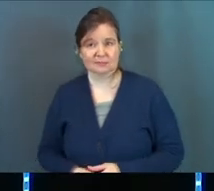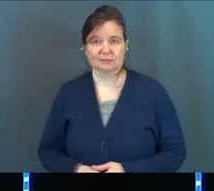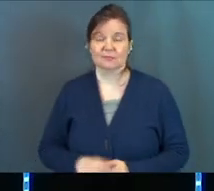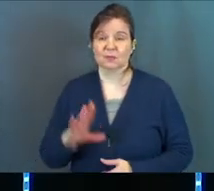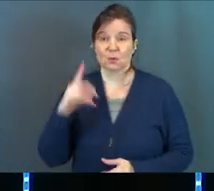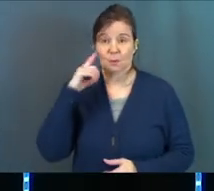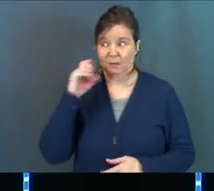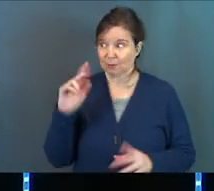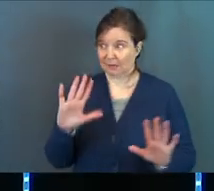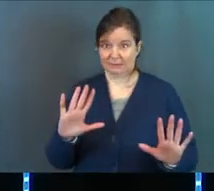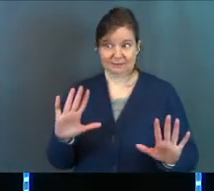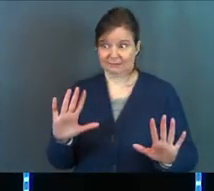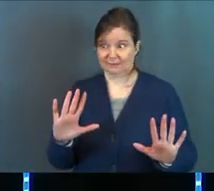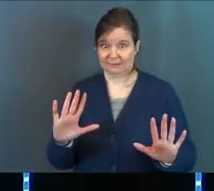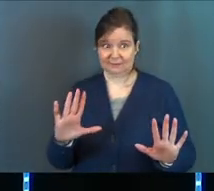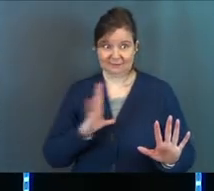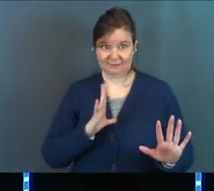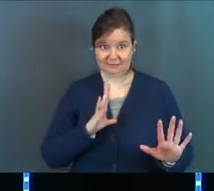Your brain's okay?